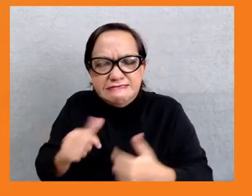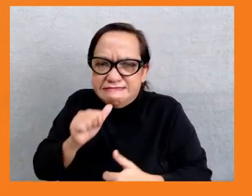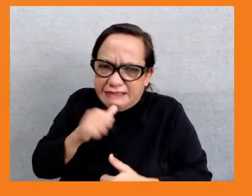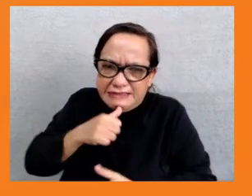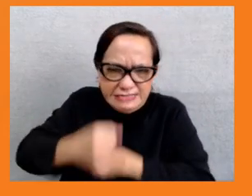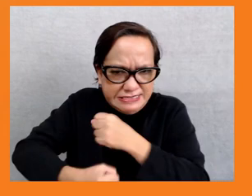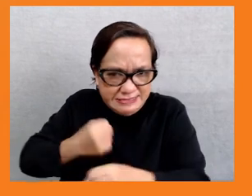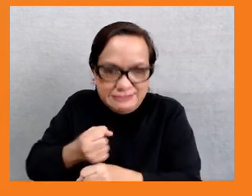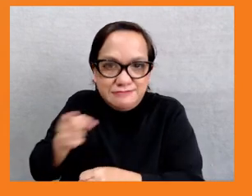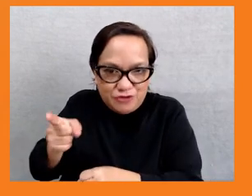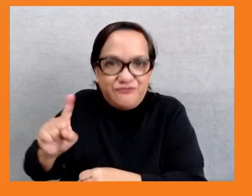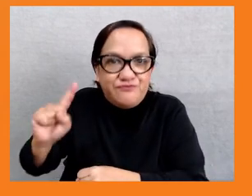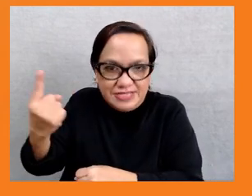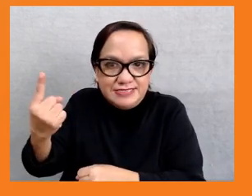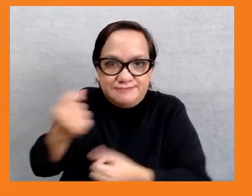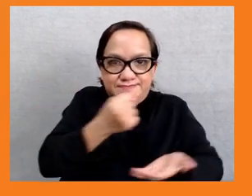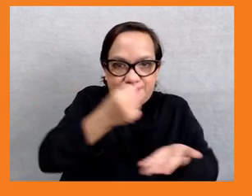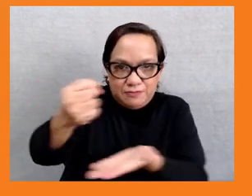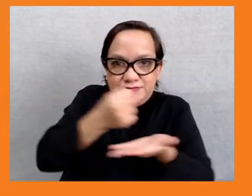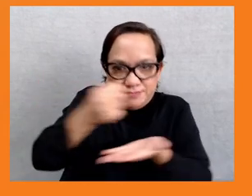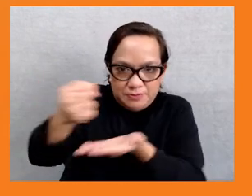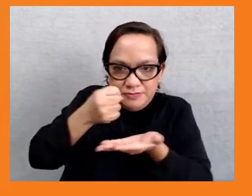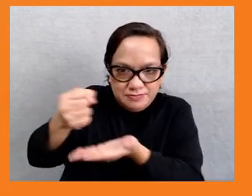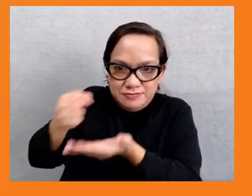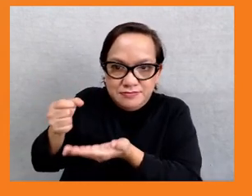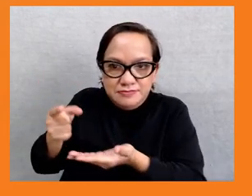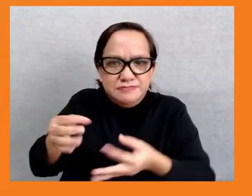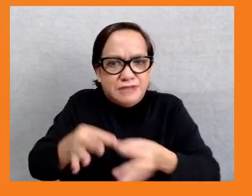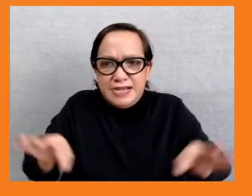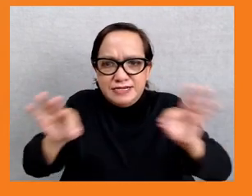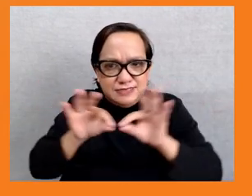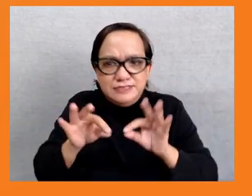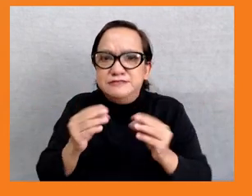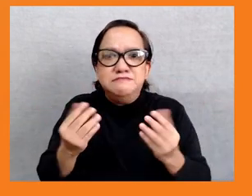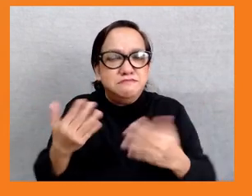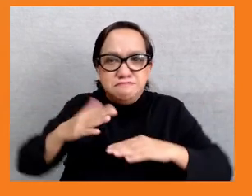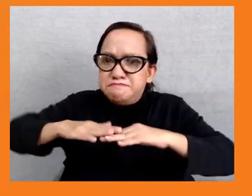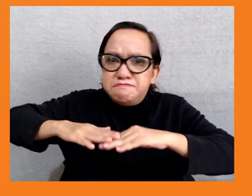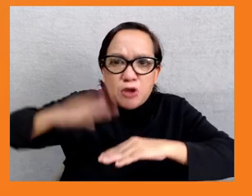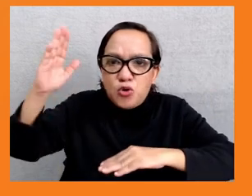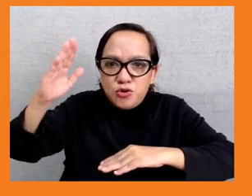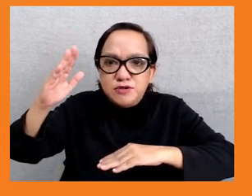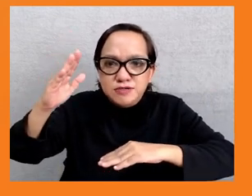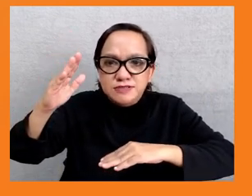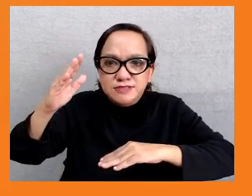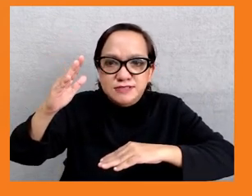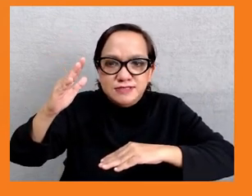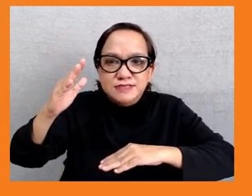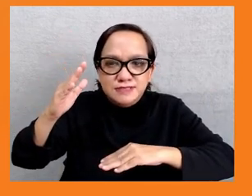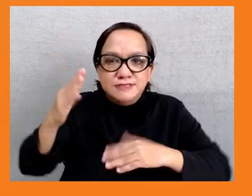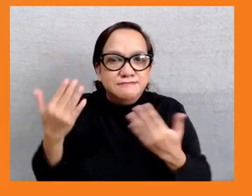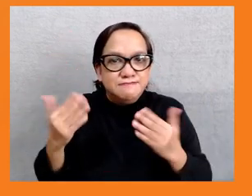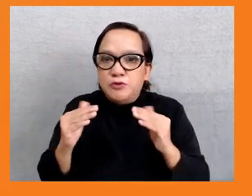creating more resilient systems. So advanced information warning systems of various types of disasters using the most update